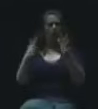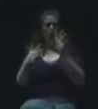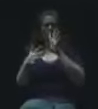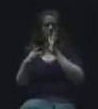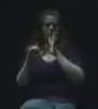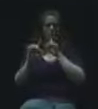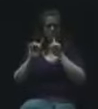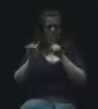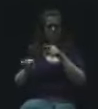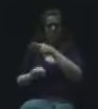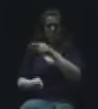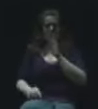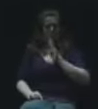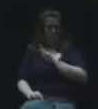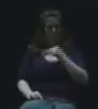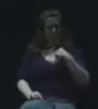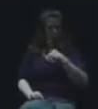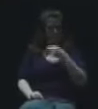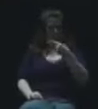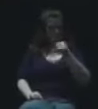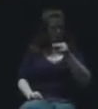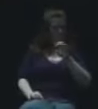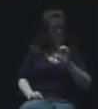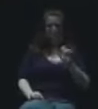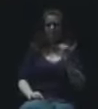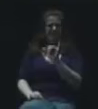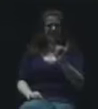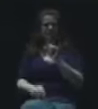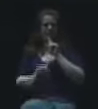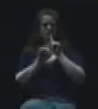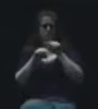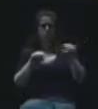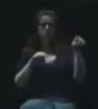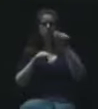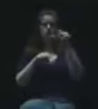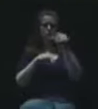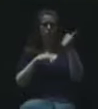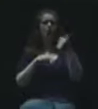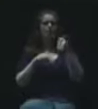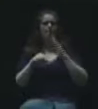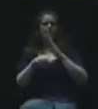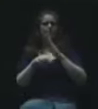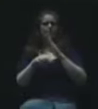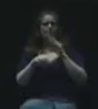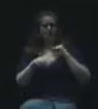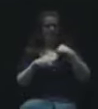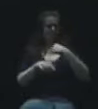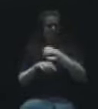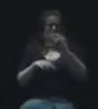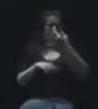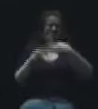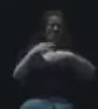member Horn on that, but I'll send the same response to the other members rather than take up time now.